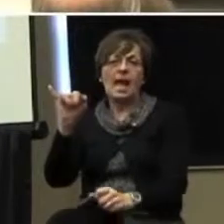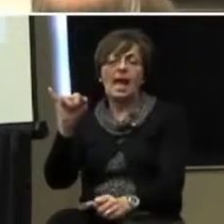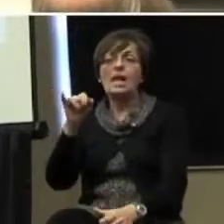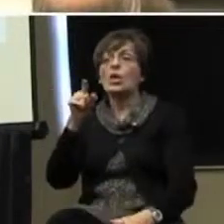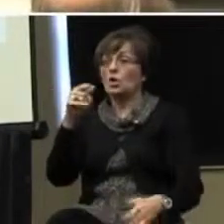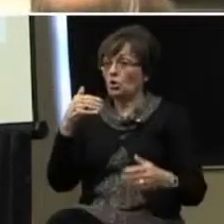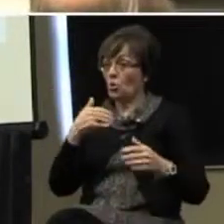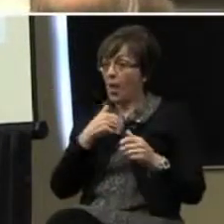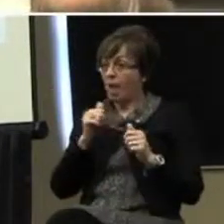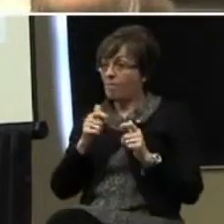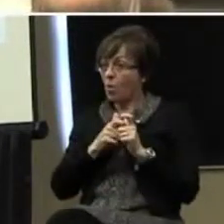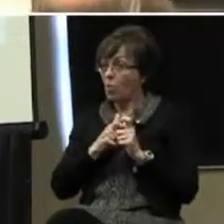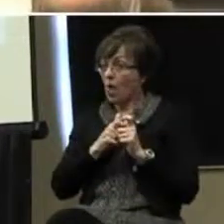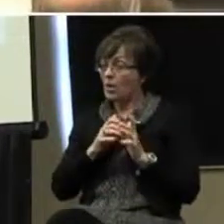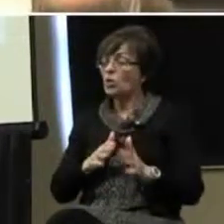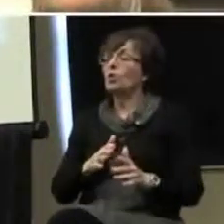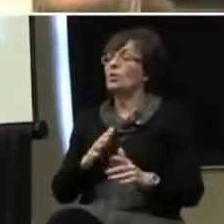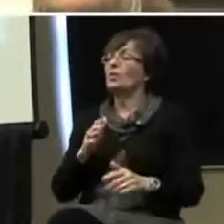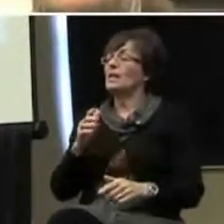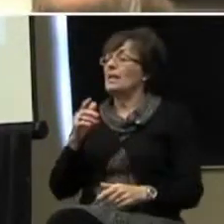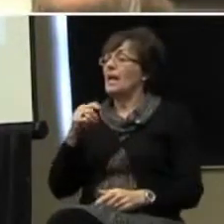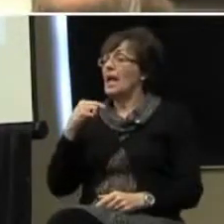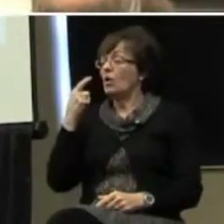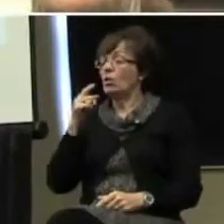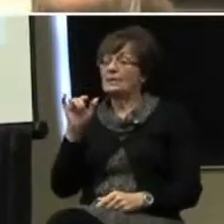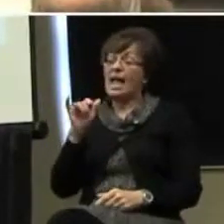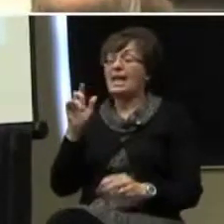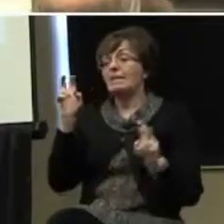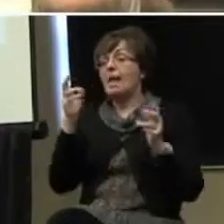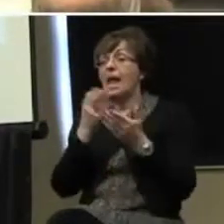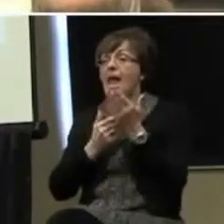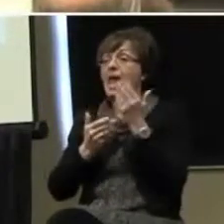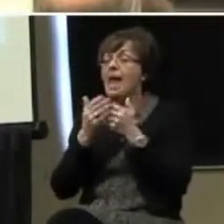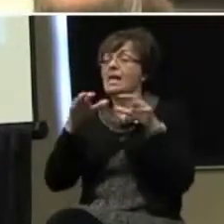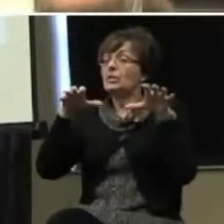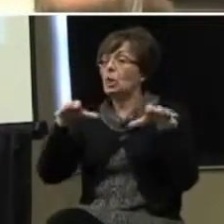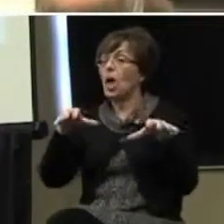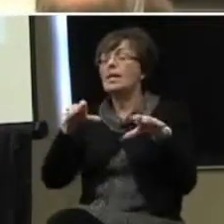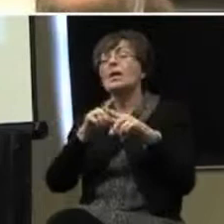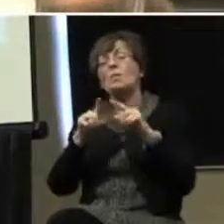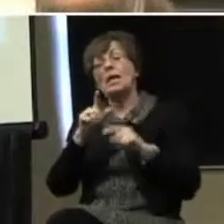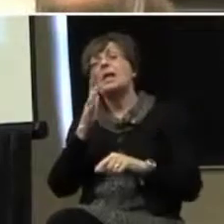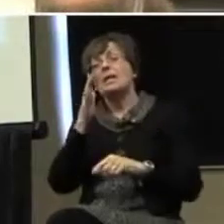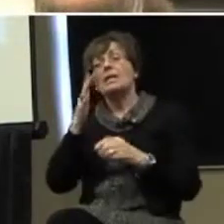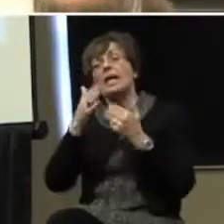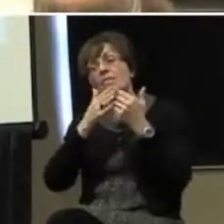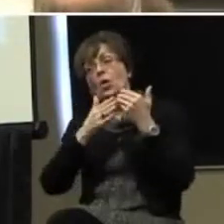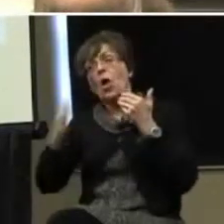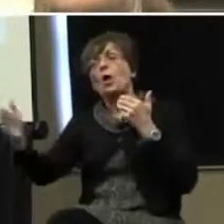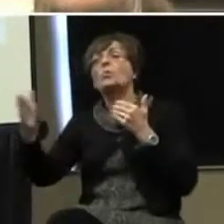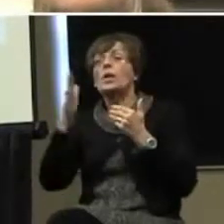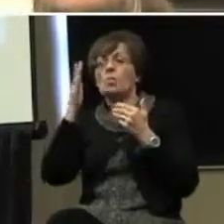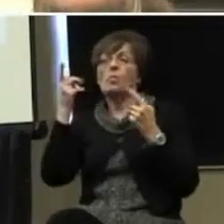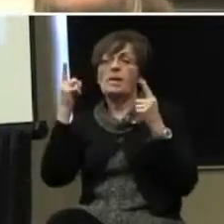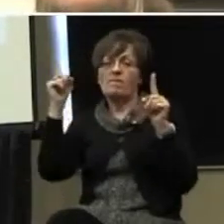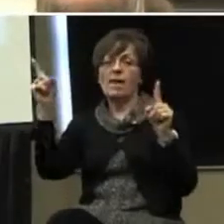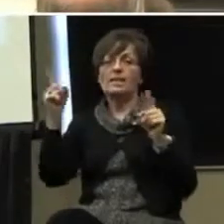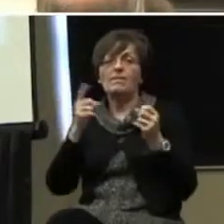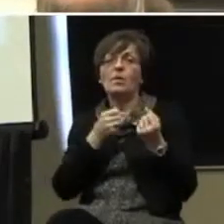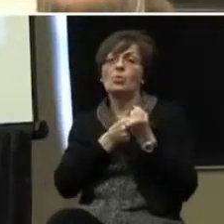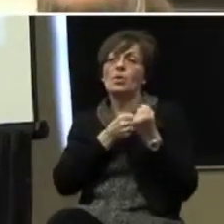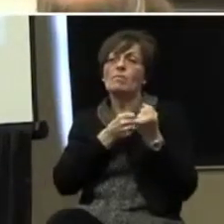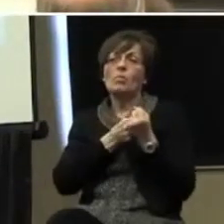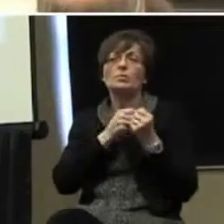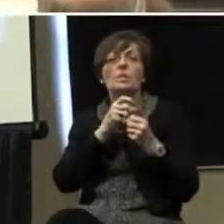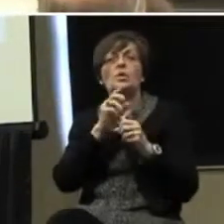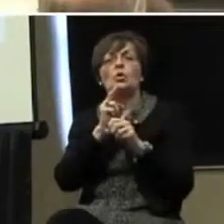So if you have a runner, it looks a little bit hands-on, but in the long run, it's going to be really effective, okay? Reinforcement,